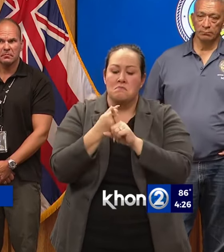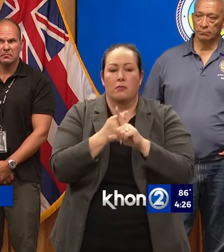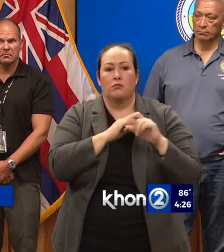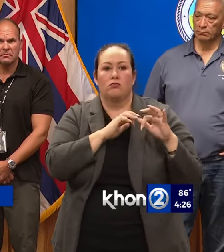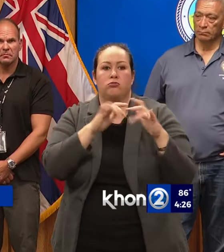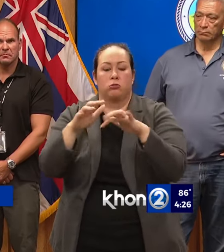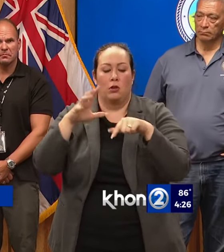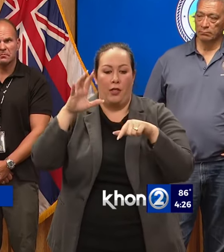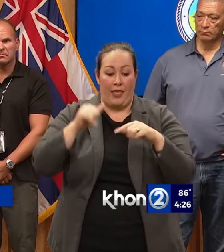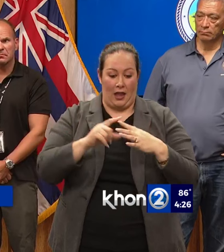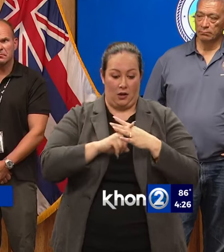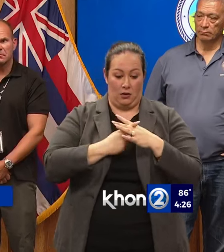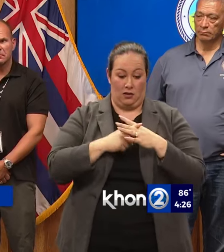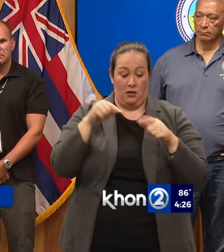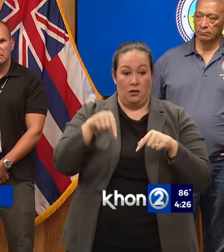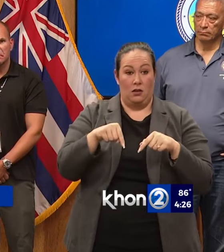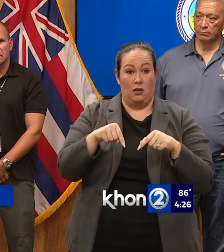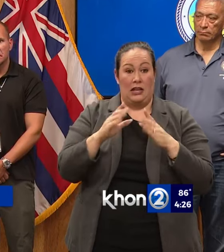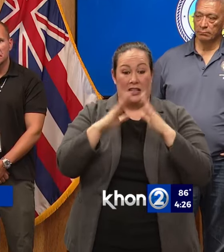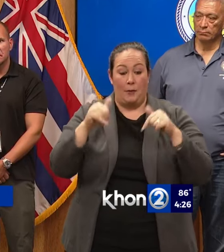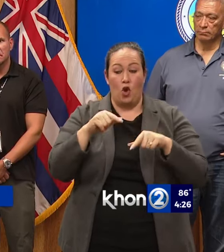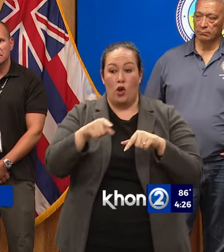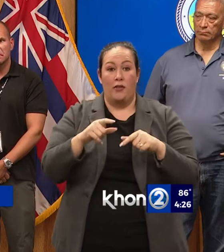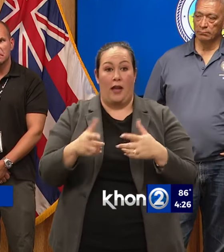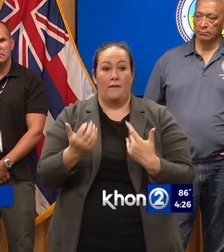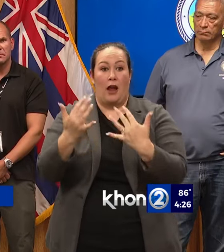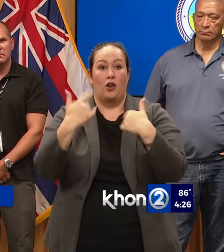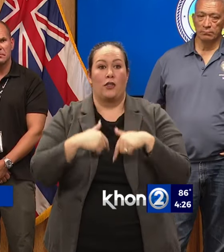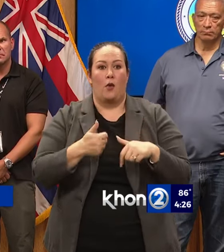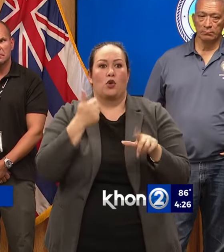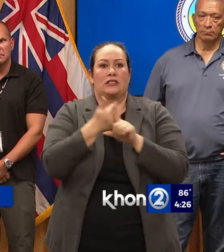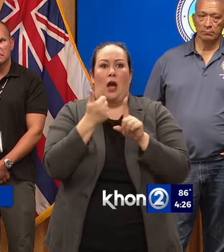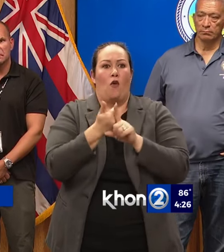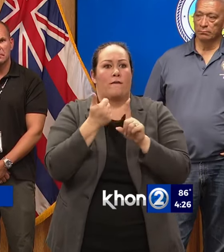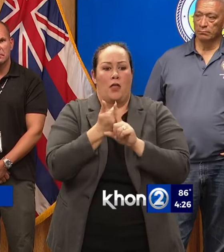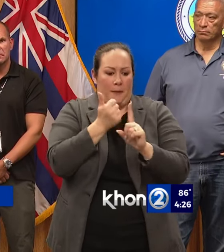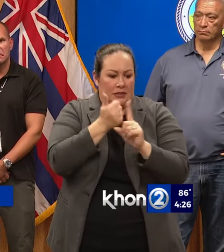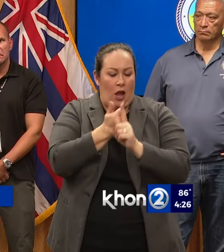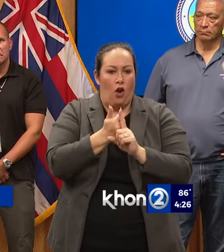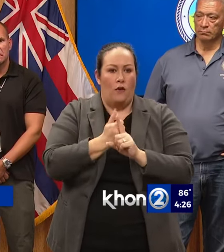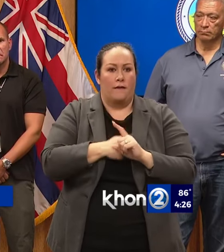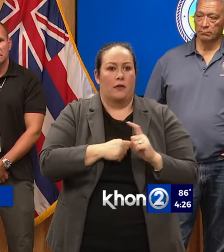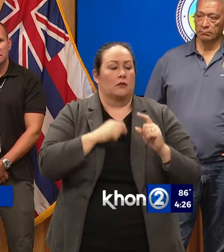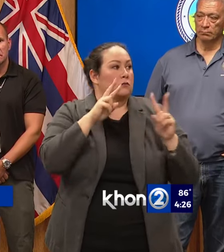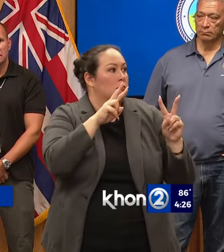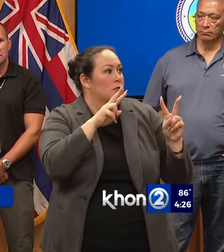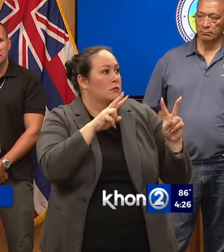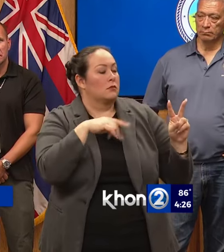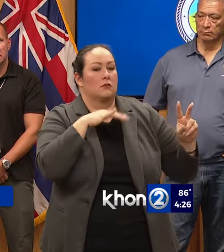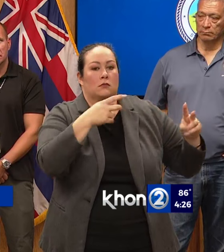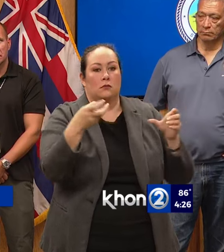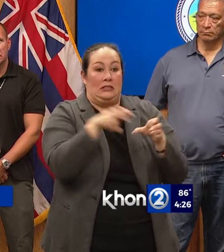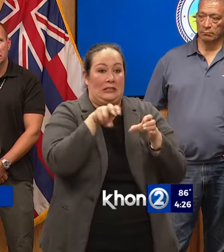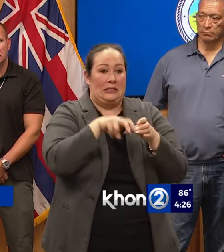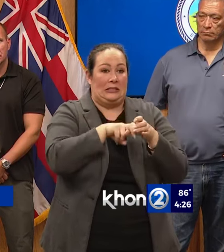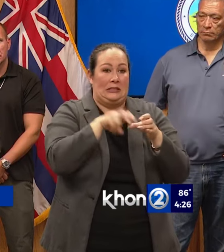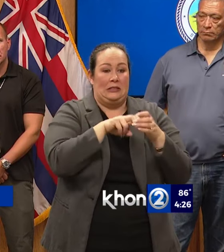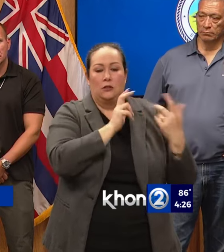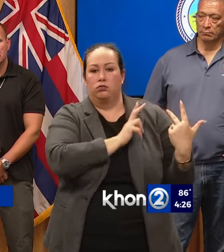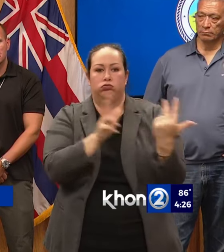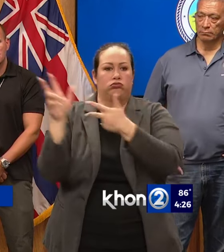initial neighborhood that caught fire, they were basically self-evacuating with fairly little notice. And then